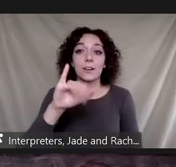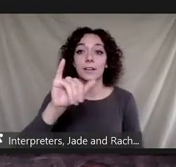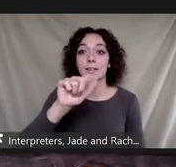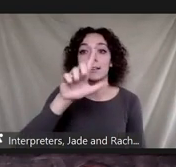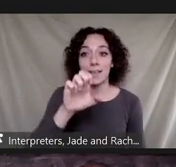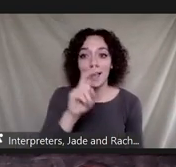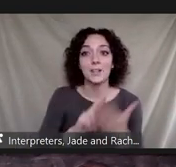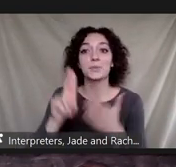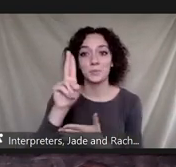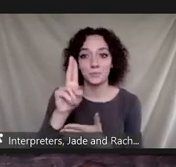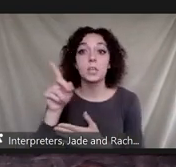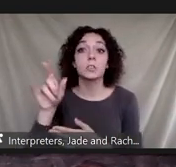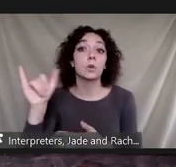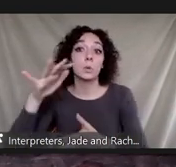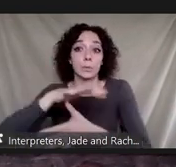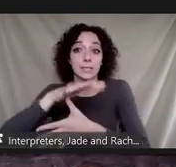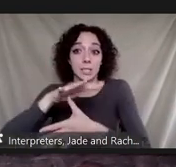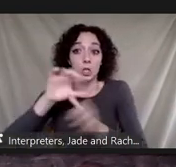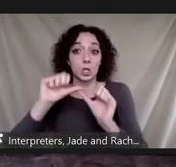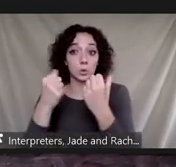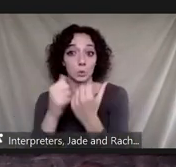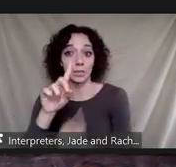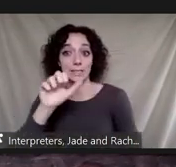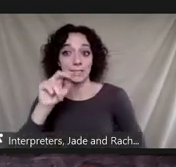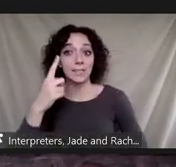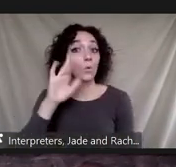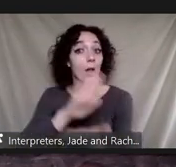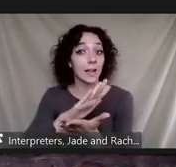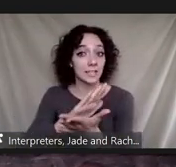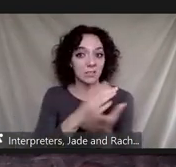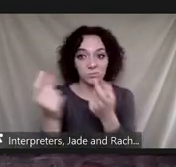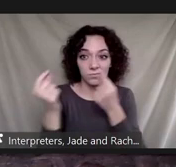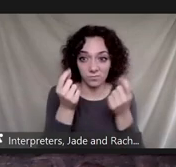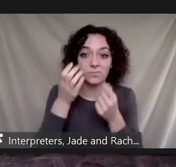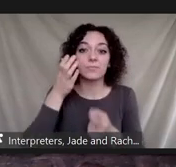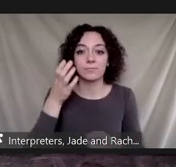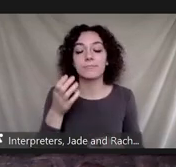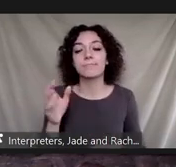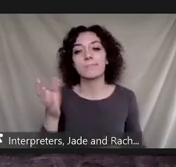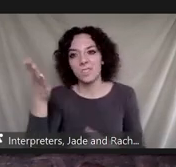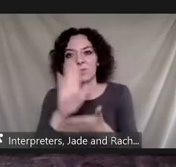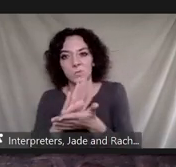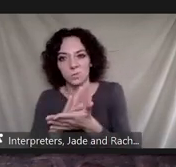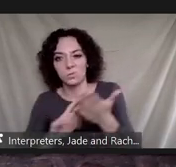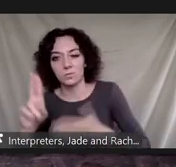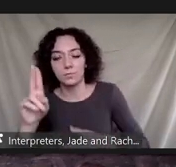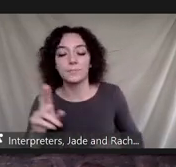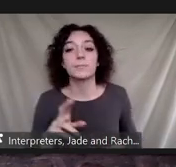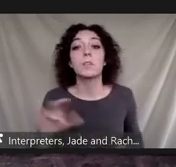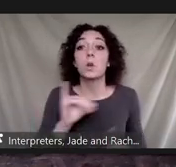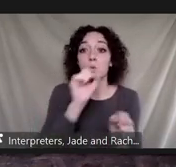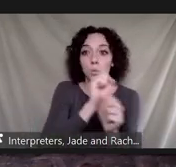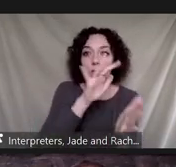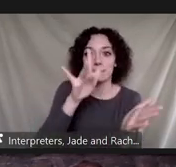serves as the senior associate dean for academic affairs at fes as well as the deputy director of center for green